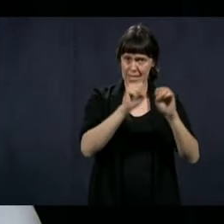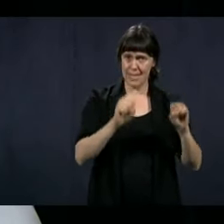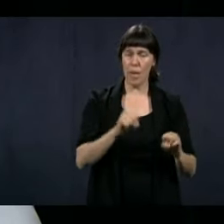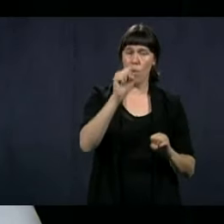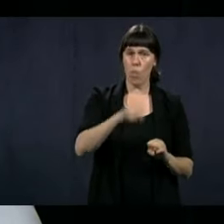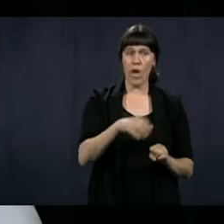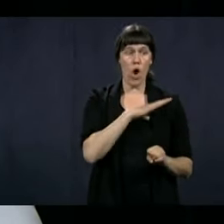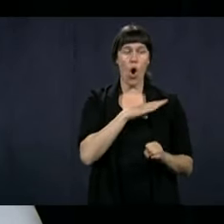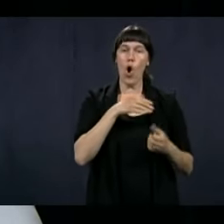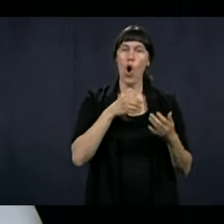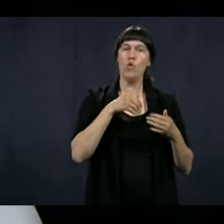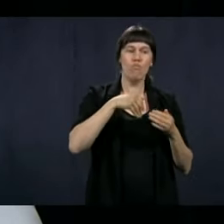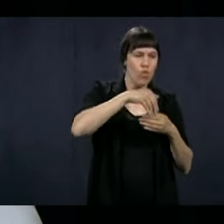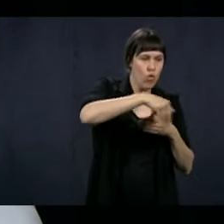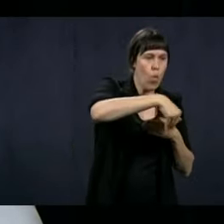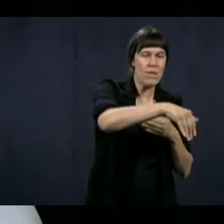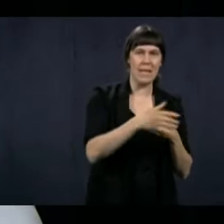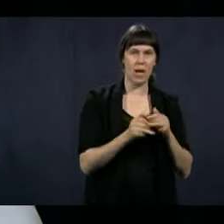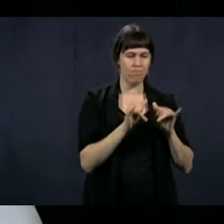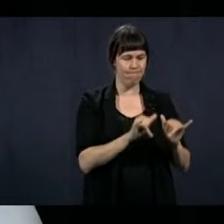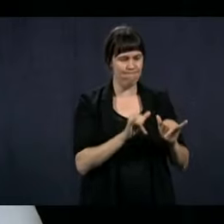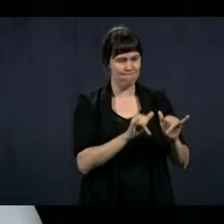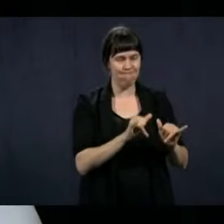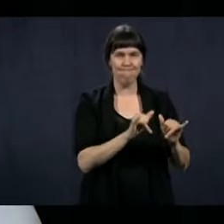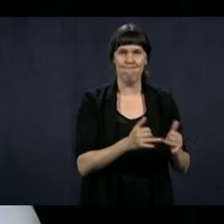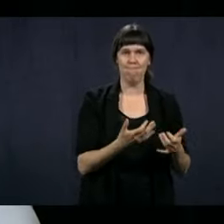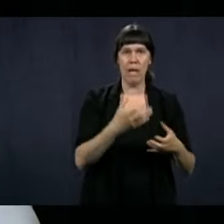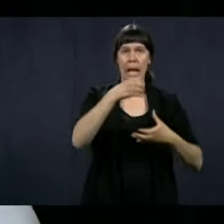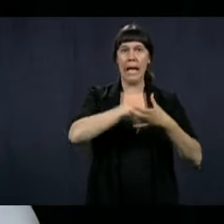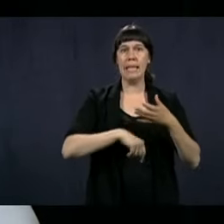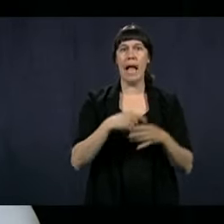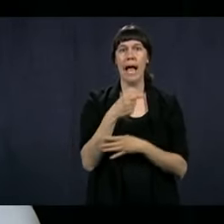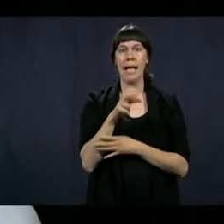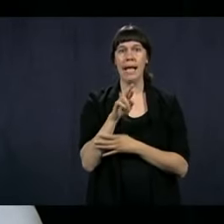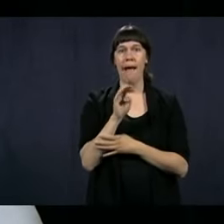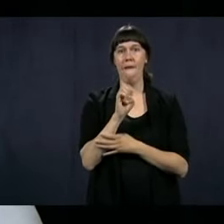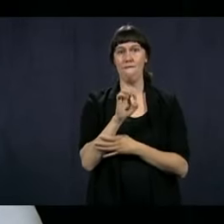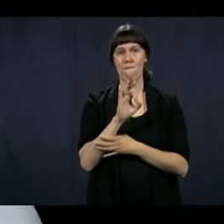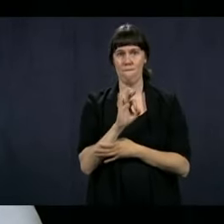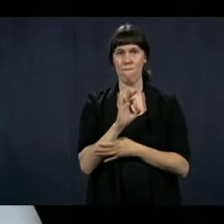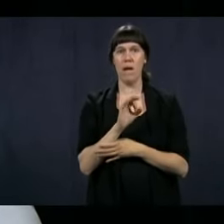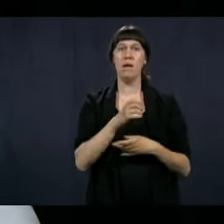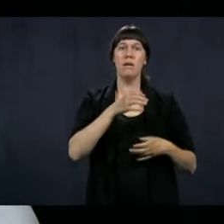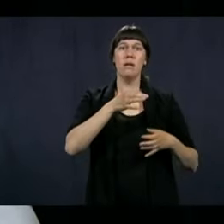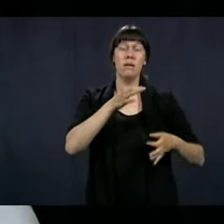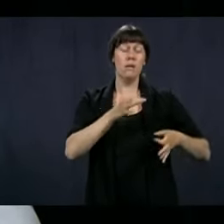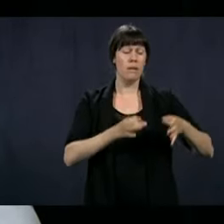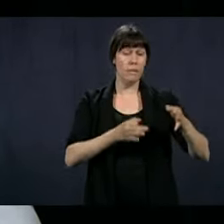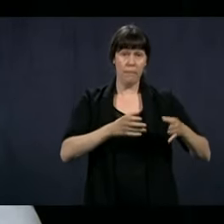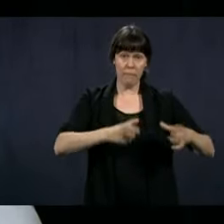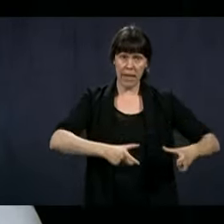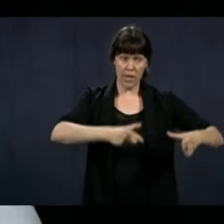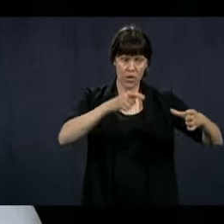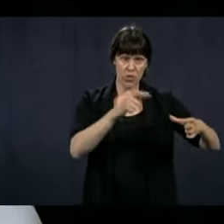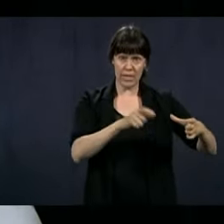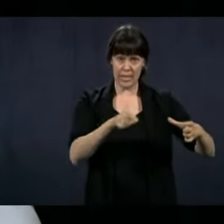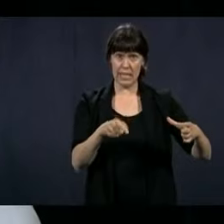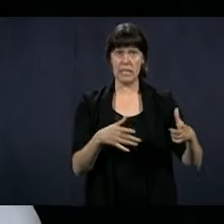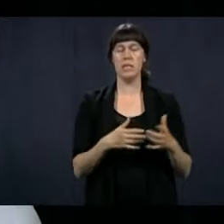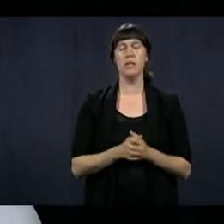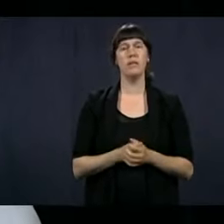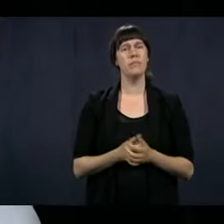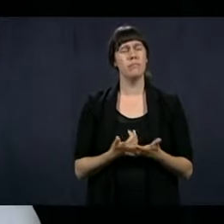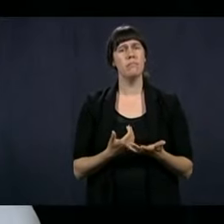you know, files that are waiting to be treated right now, which are in the courthouses themselves.